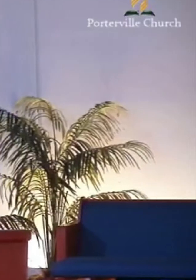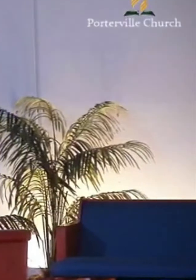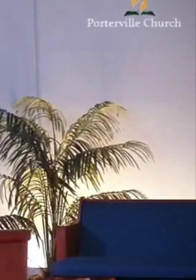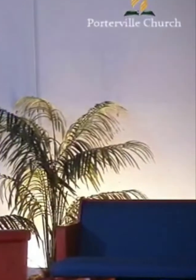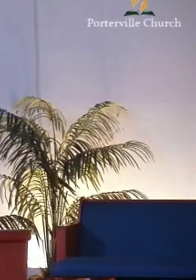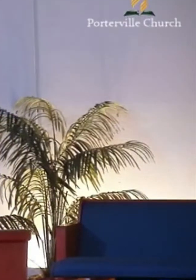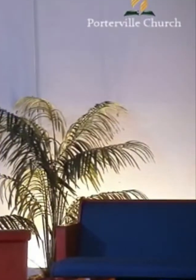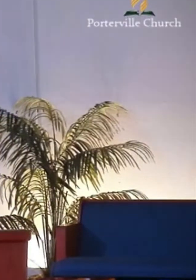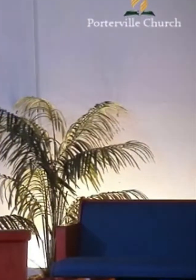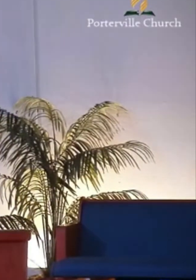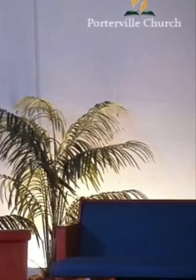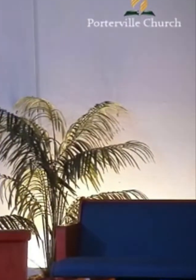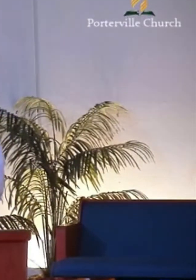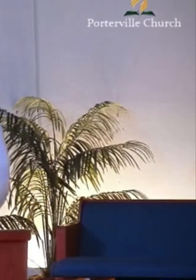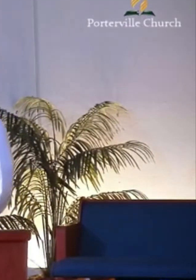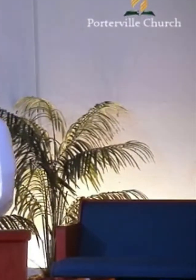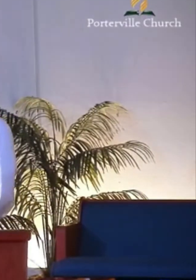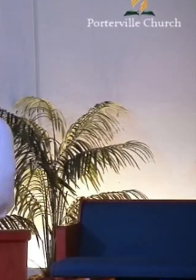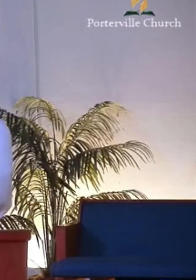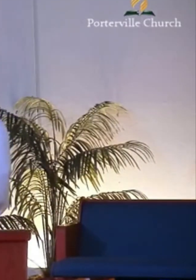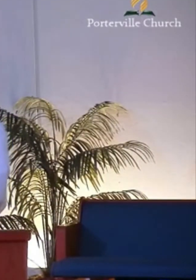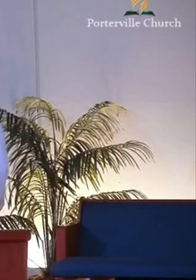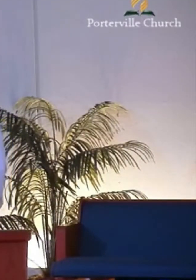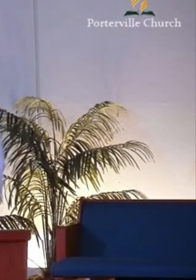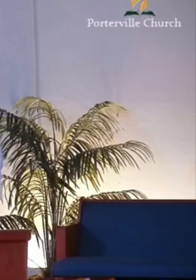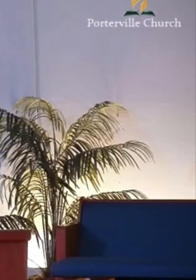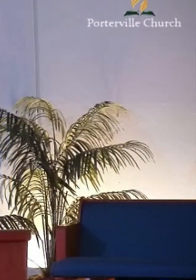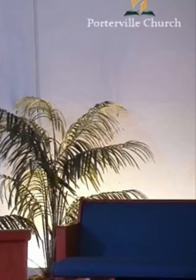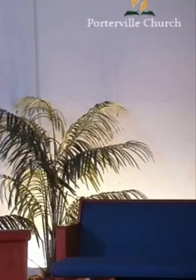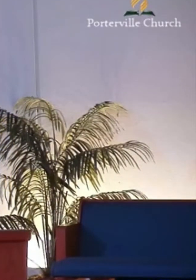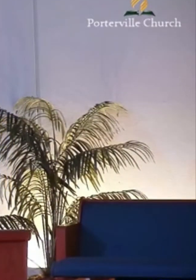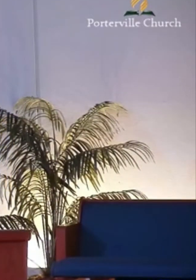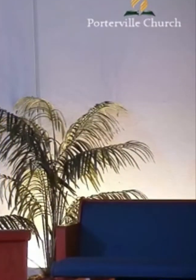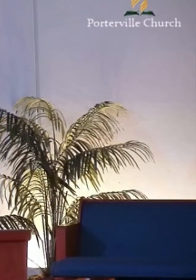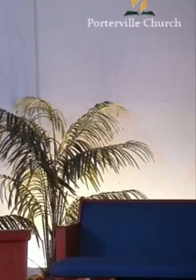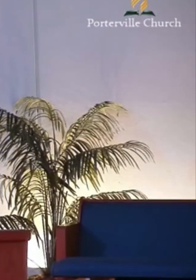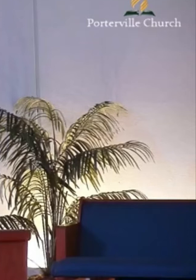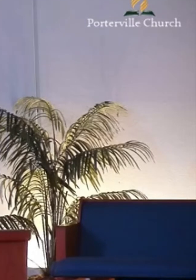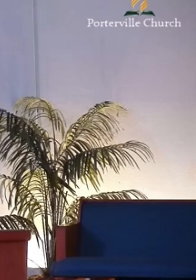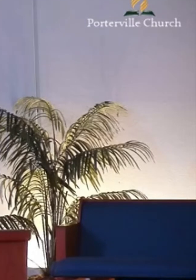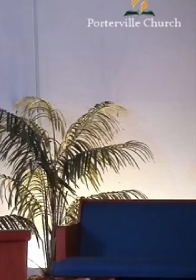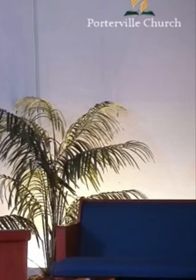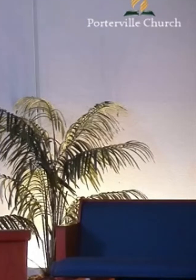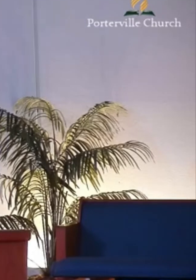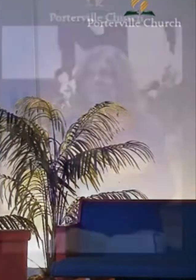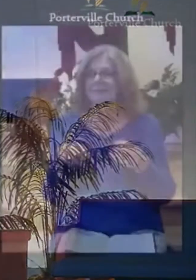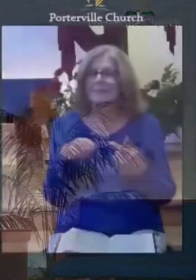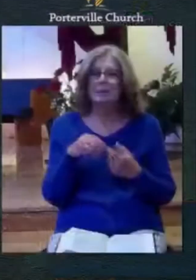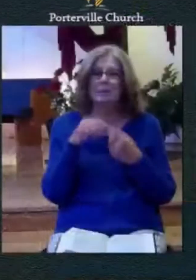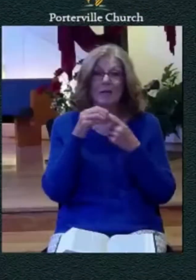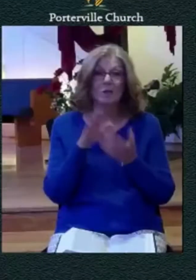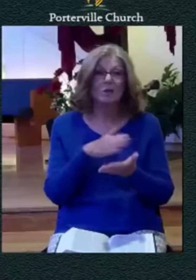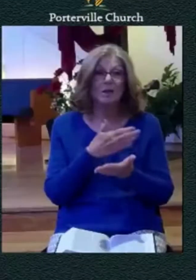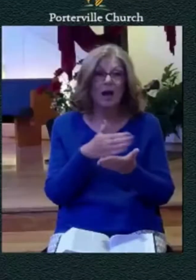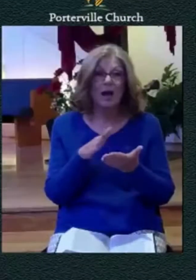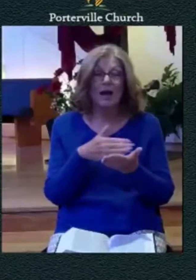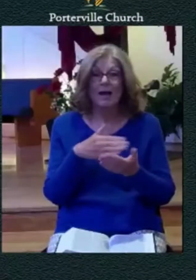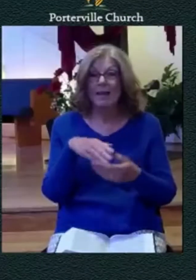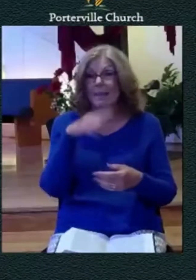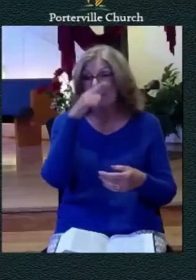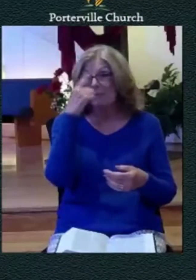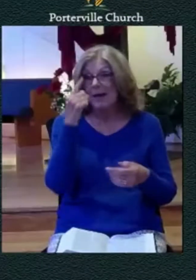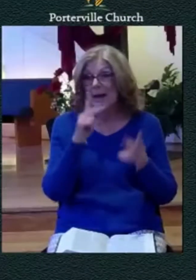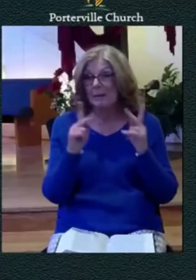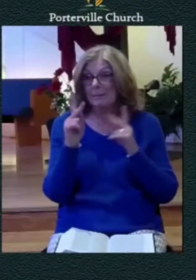or i'll say it again nothing like a negro spiritual to capture the depth of human